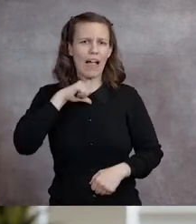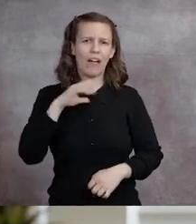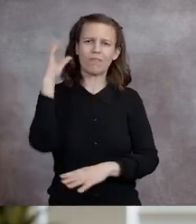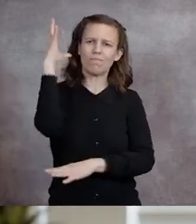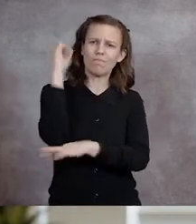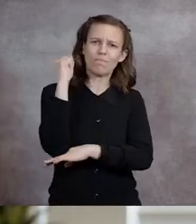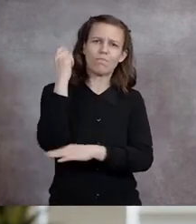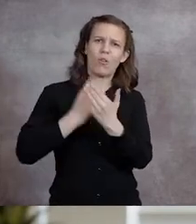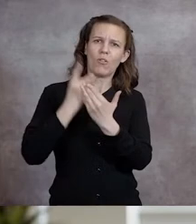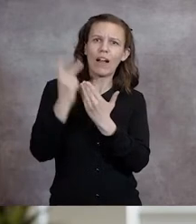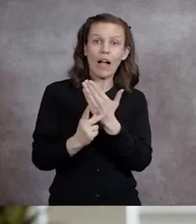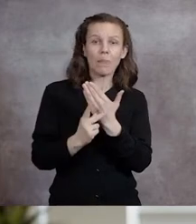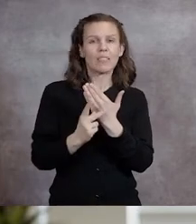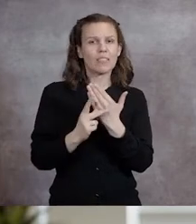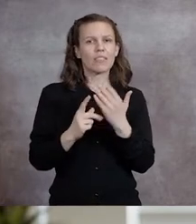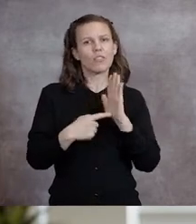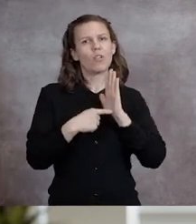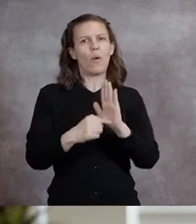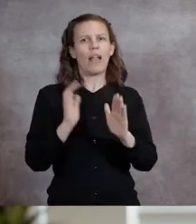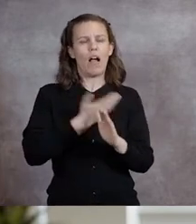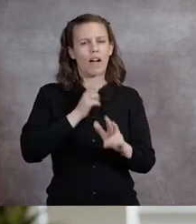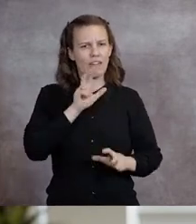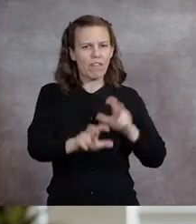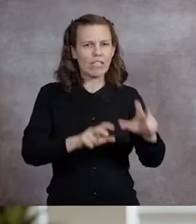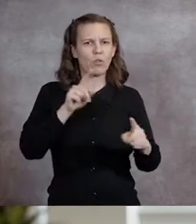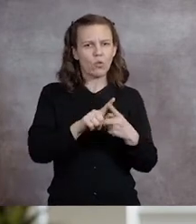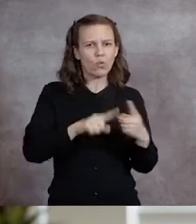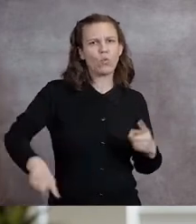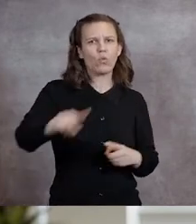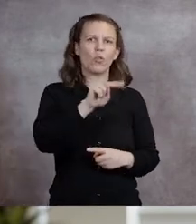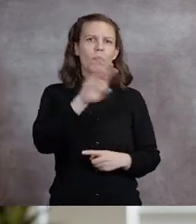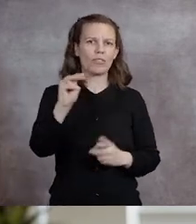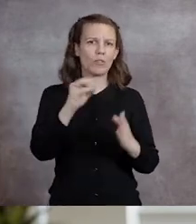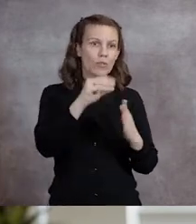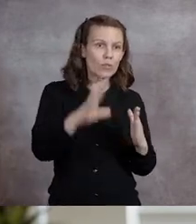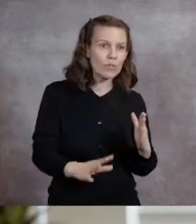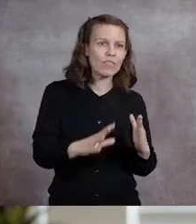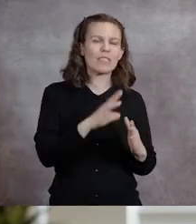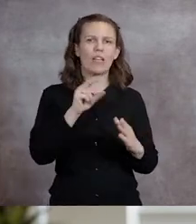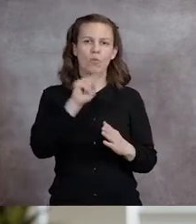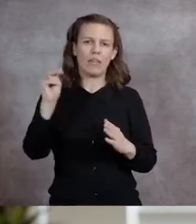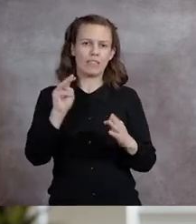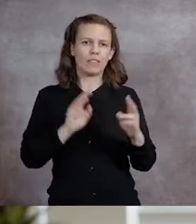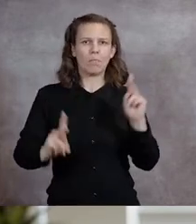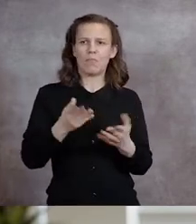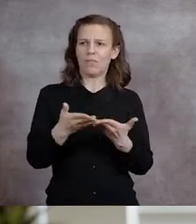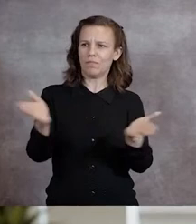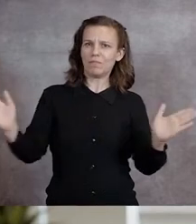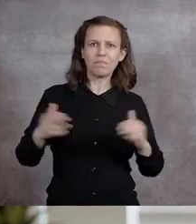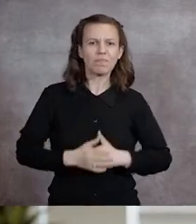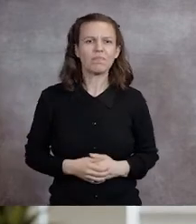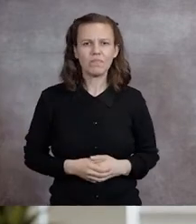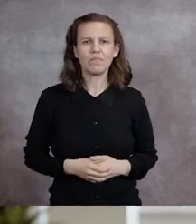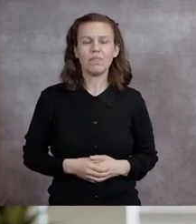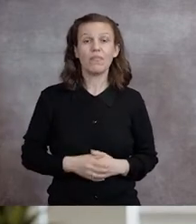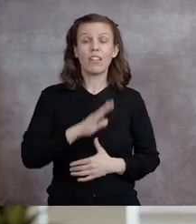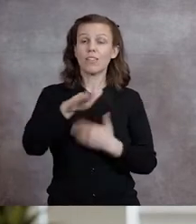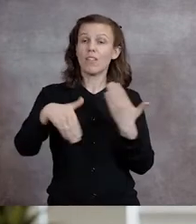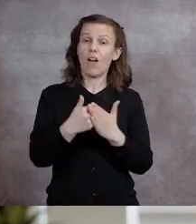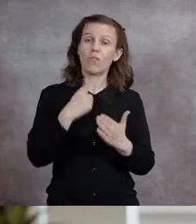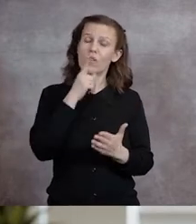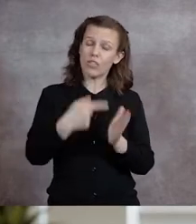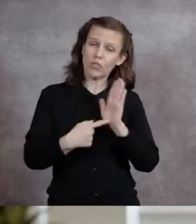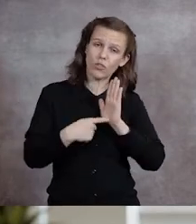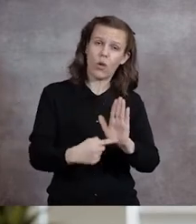-standing benchmark programs, reflecting our investment in New Mexico and in New Mexicans. All of this is a true